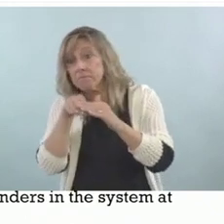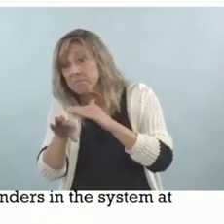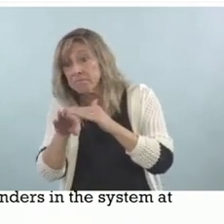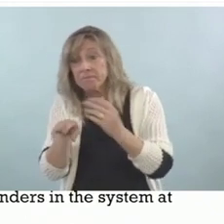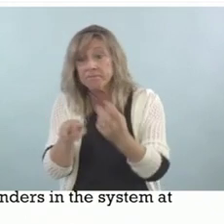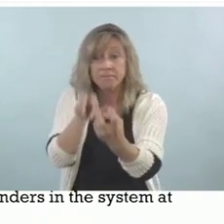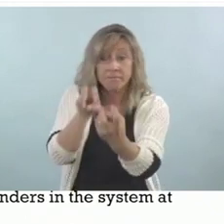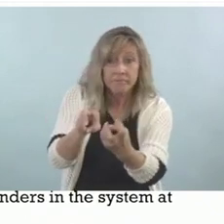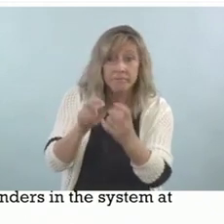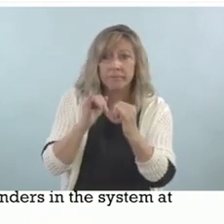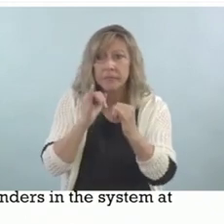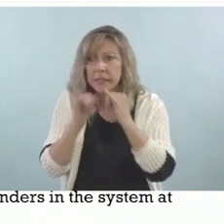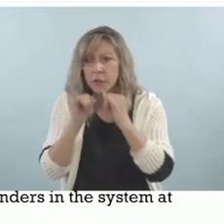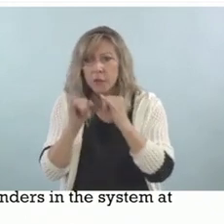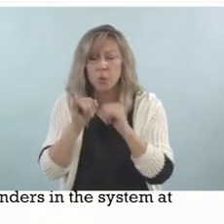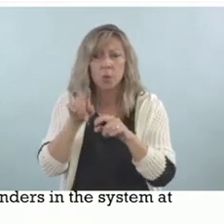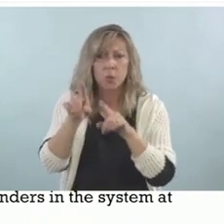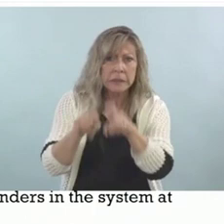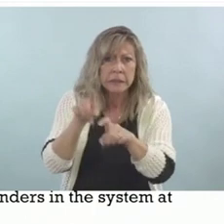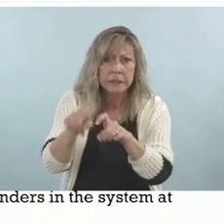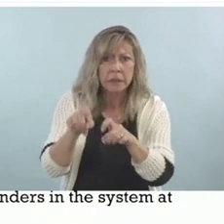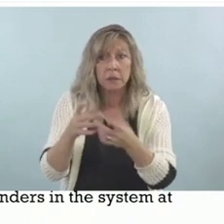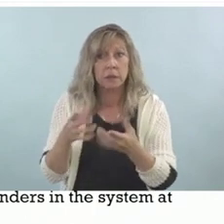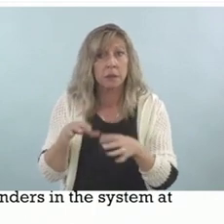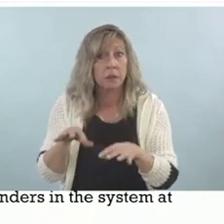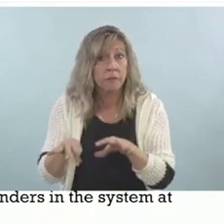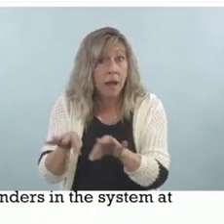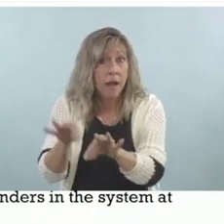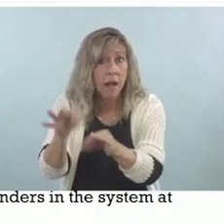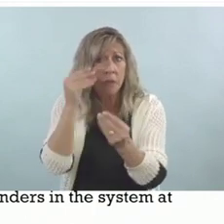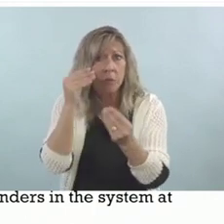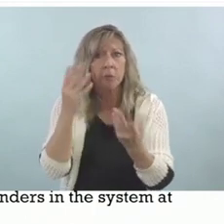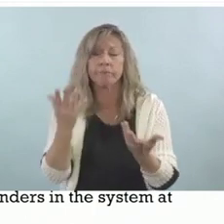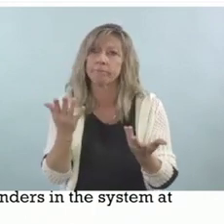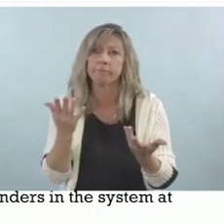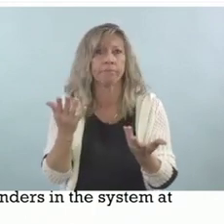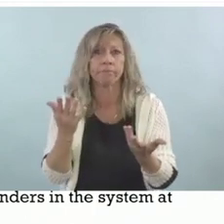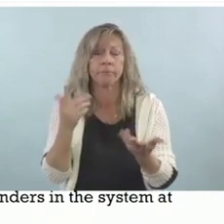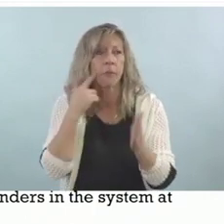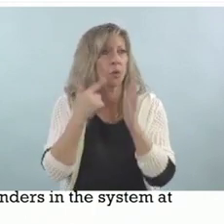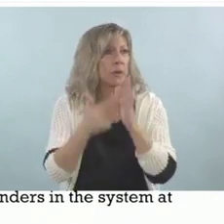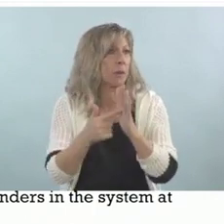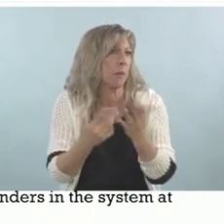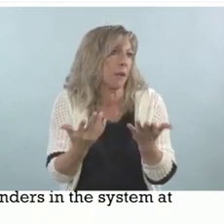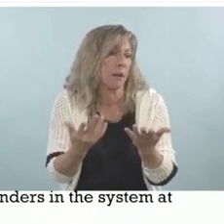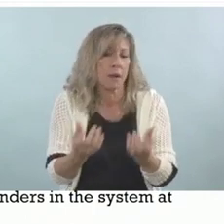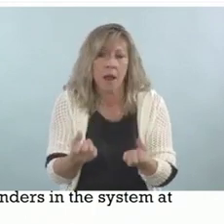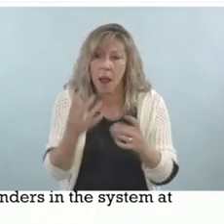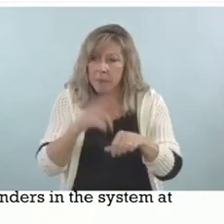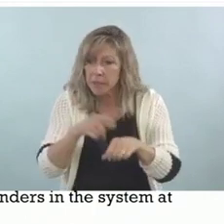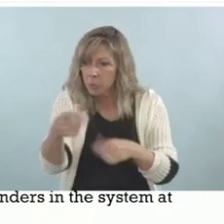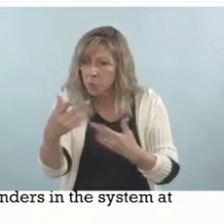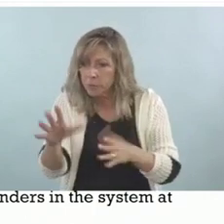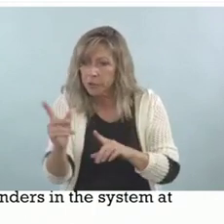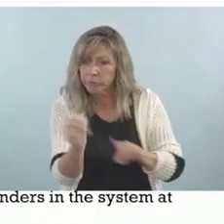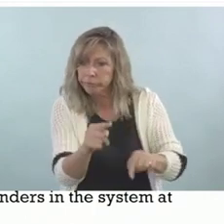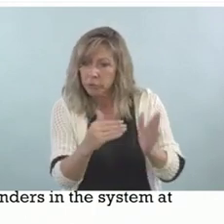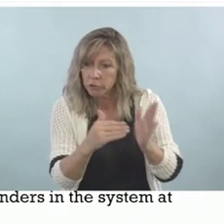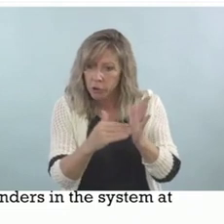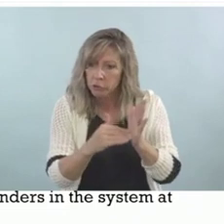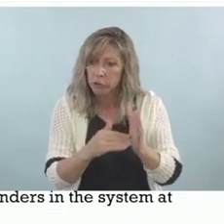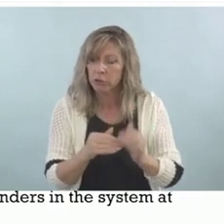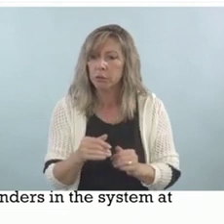them. It's difficult to find out how many times they've been to see a doctor or a nurse and